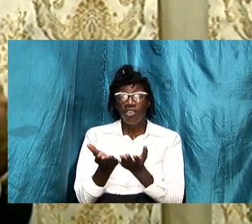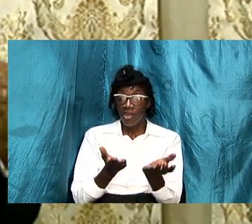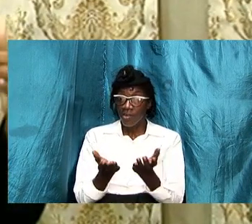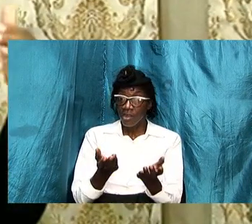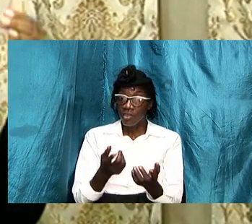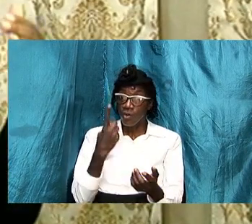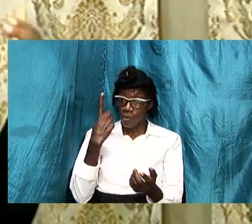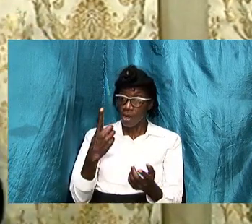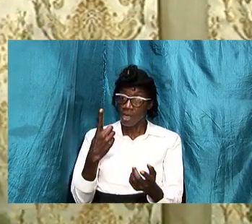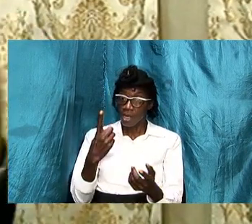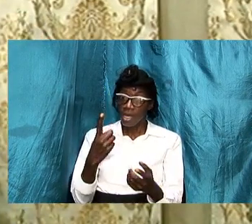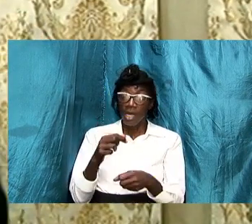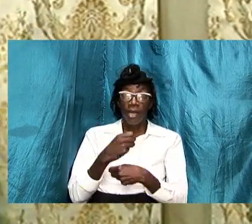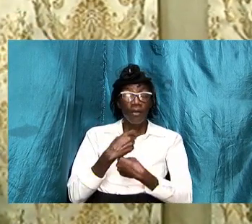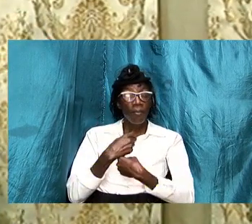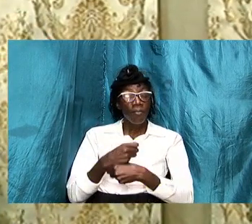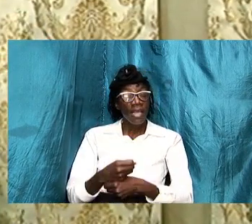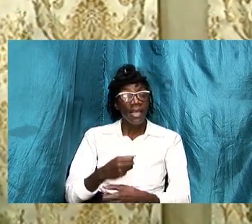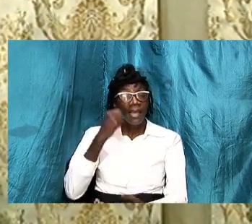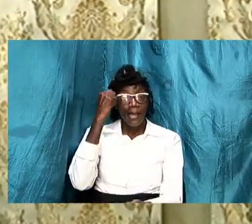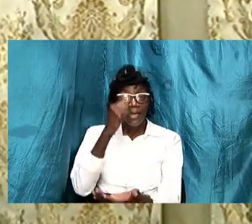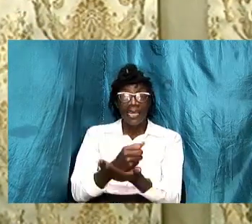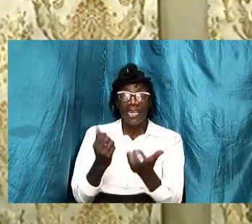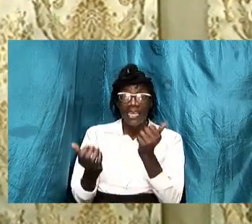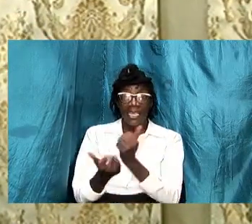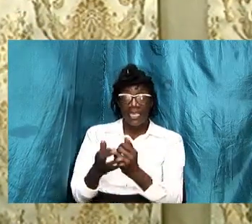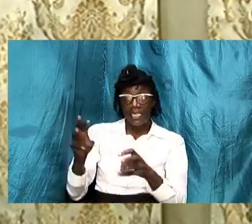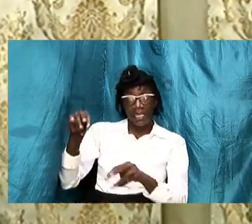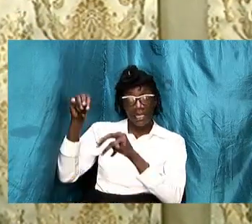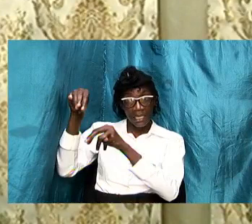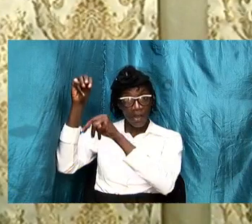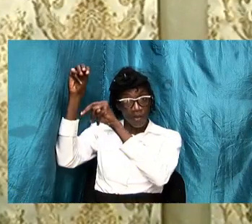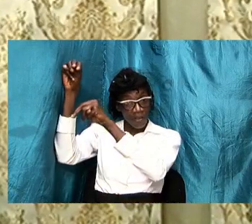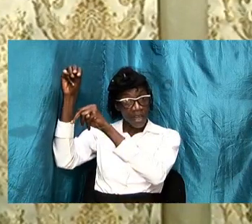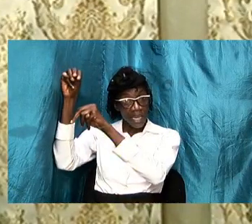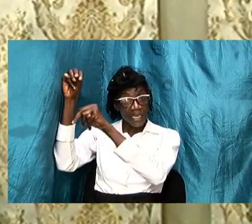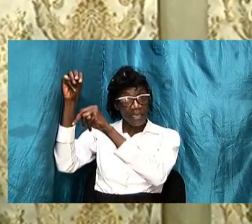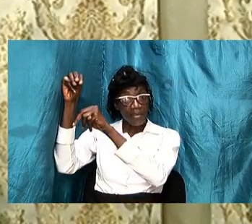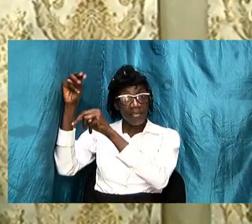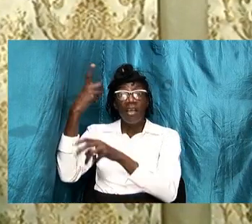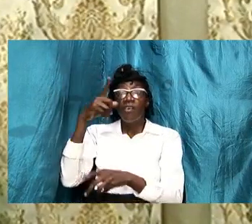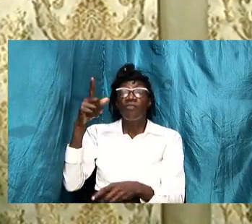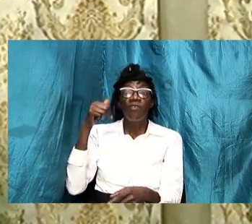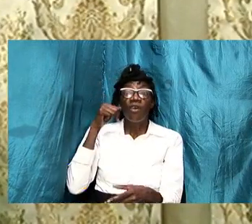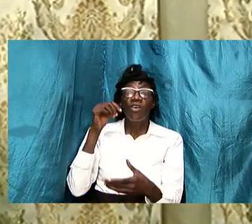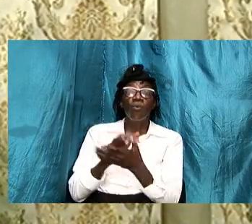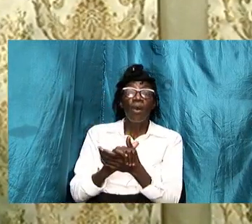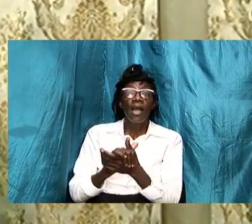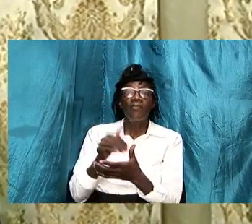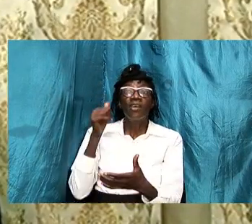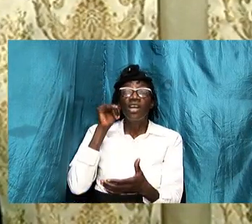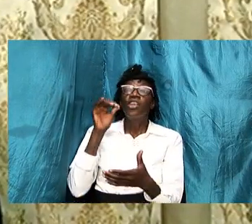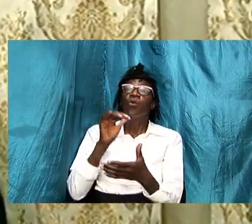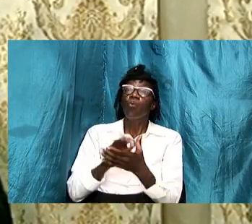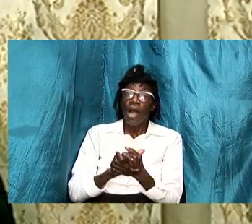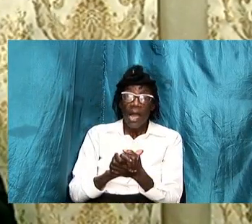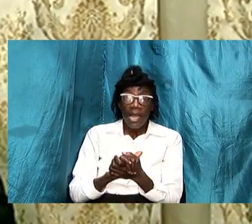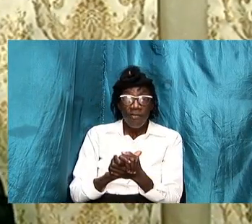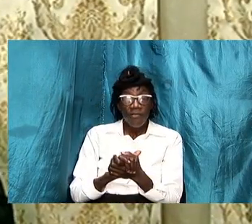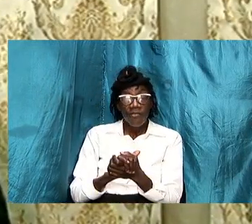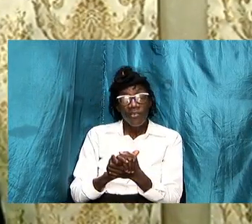to make sacrifices for his wife that's serving the wife is where she's going to